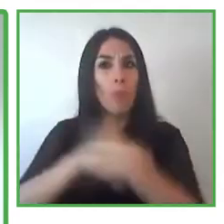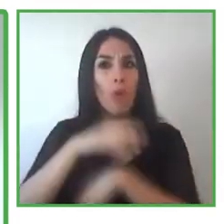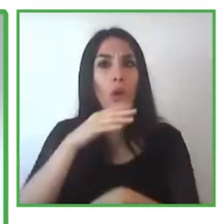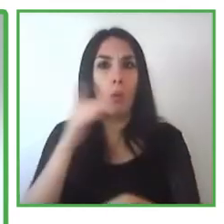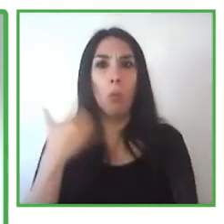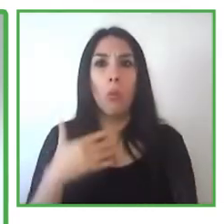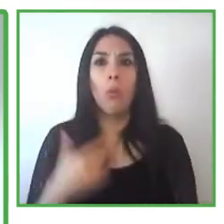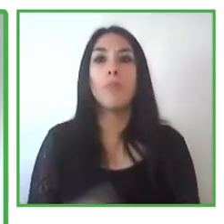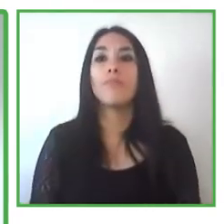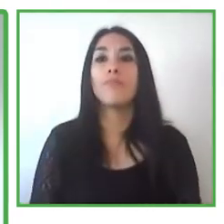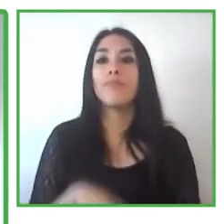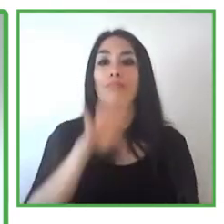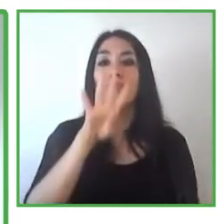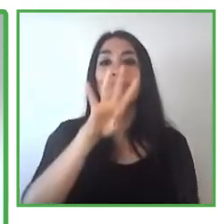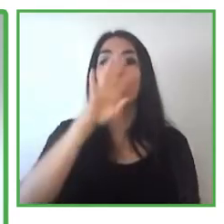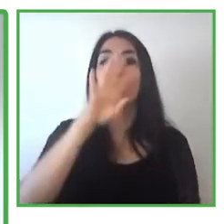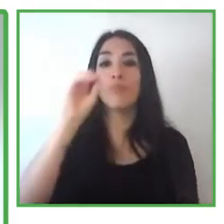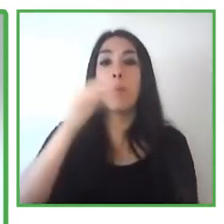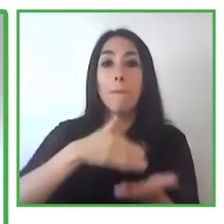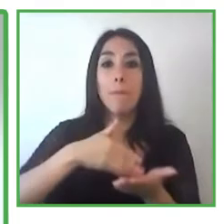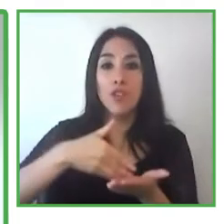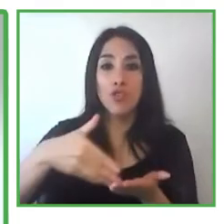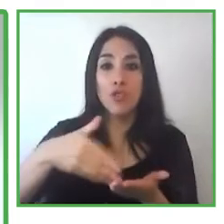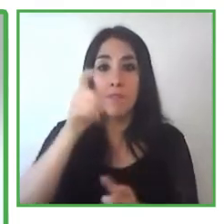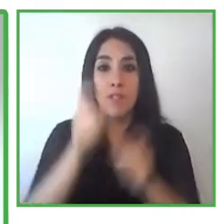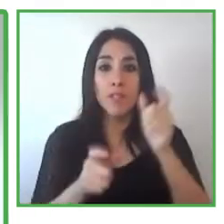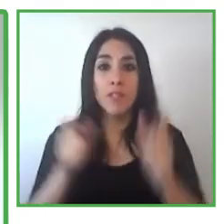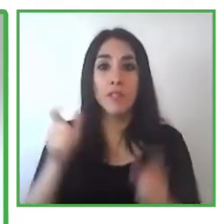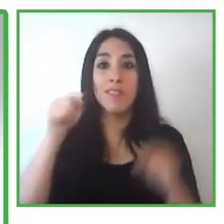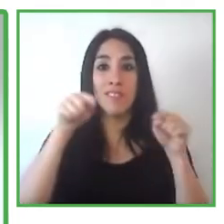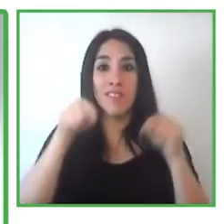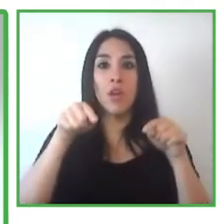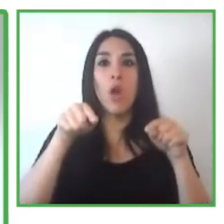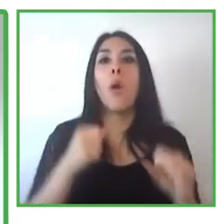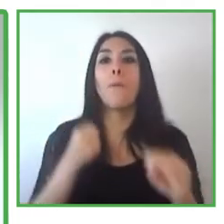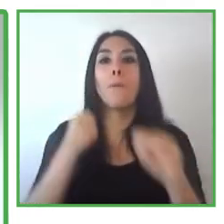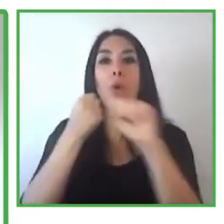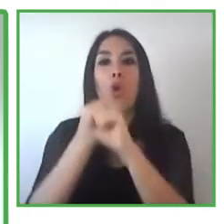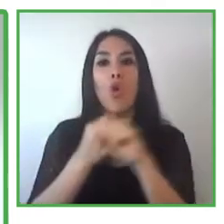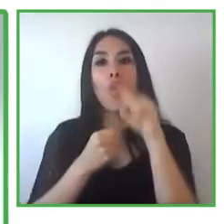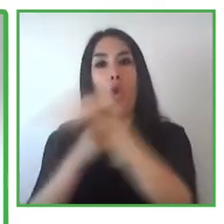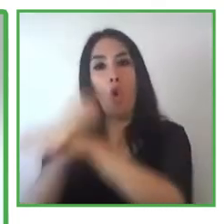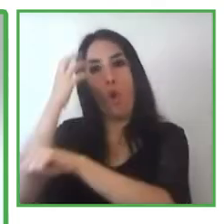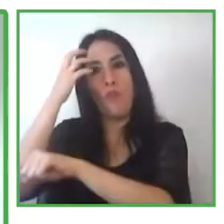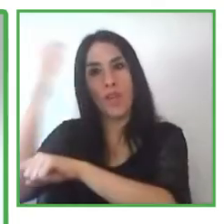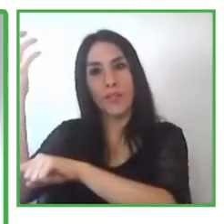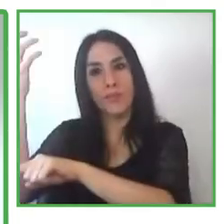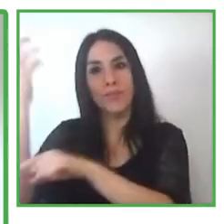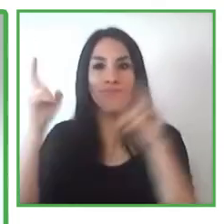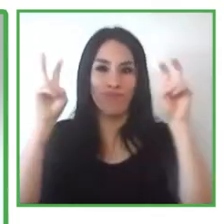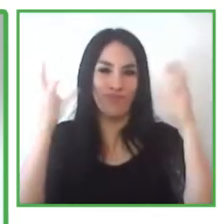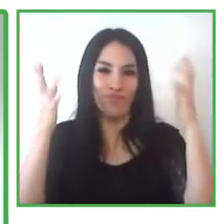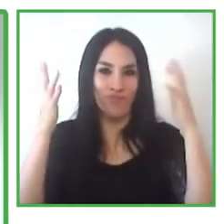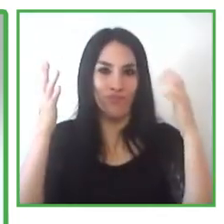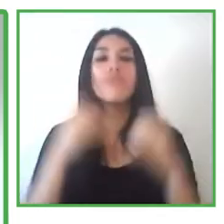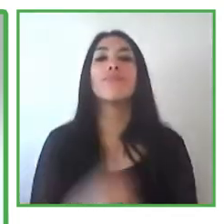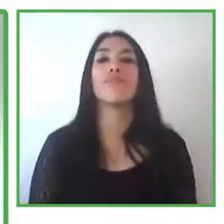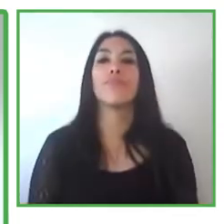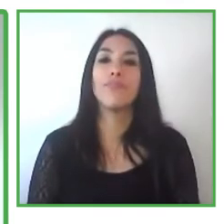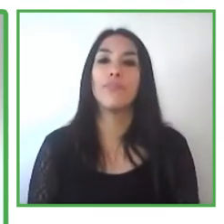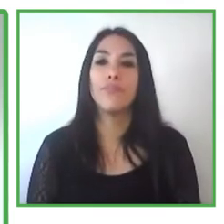the government support, and they specifically support to accordance the inclusion